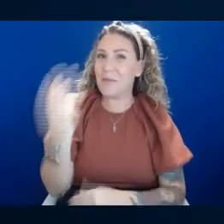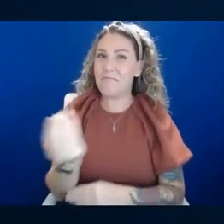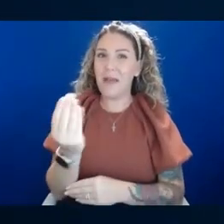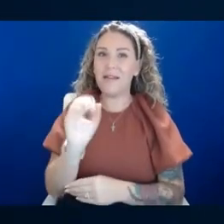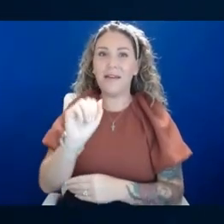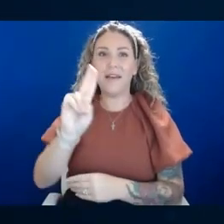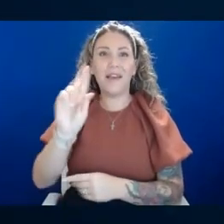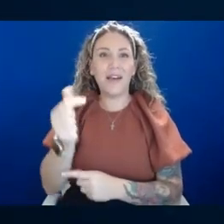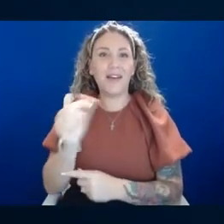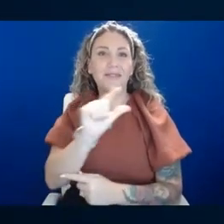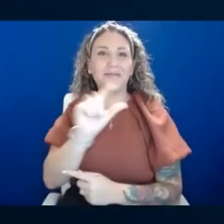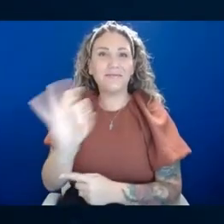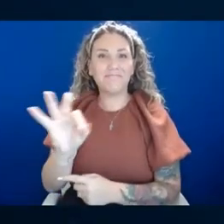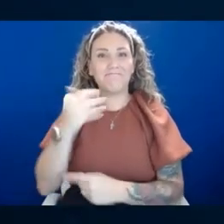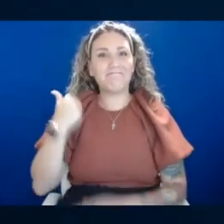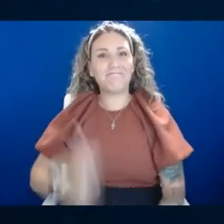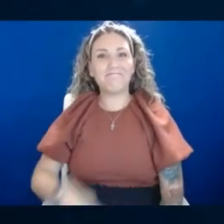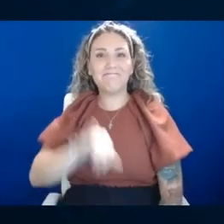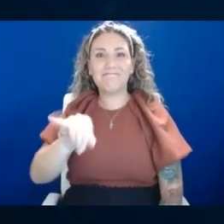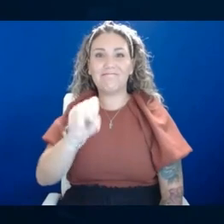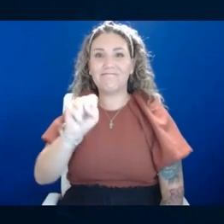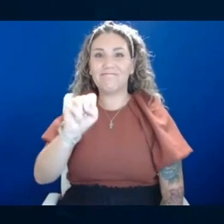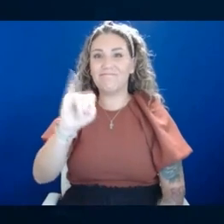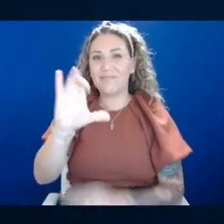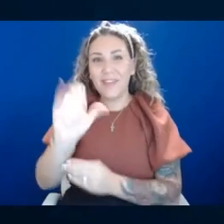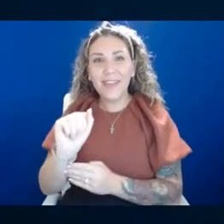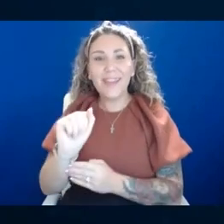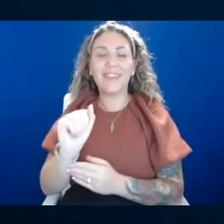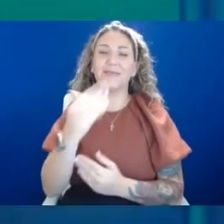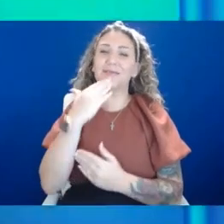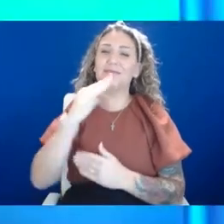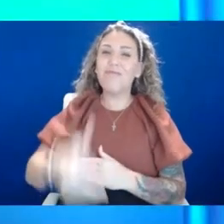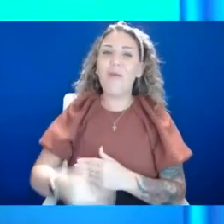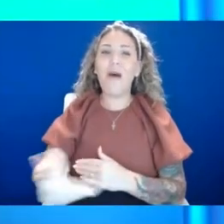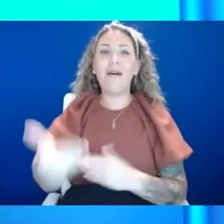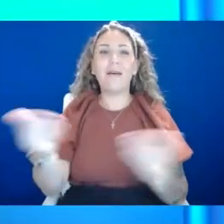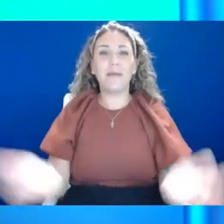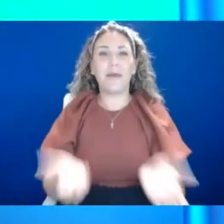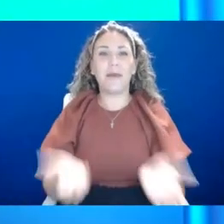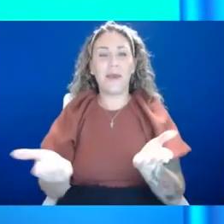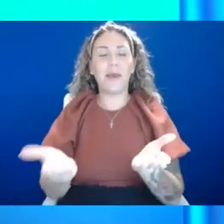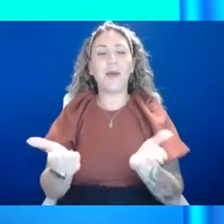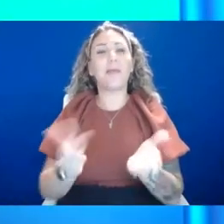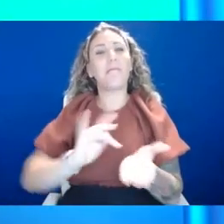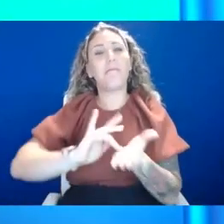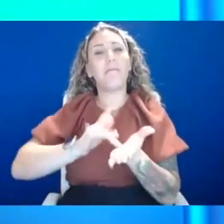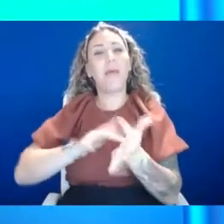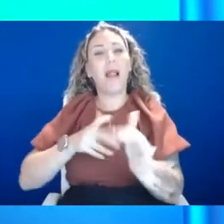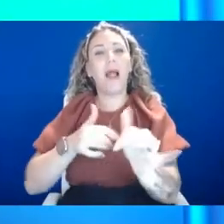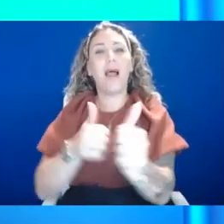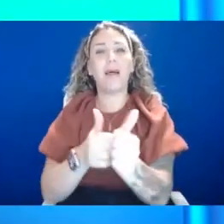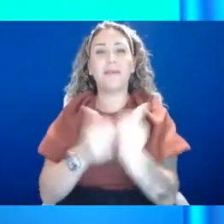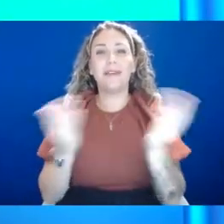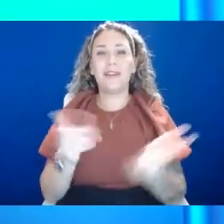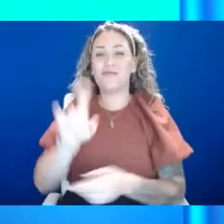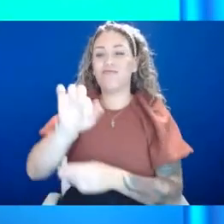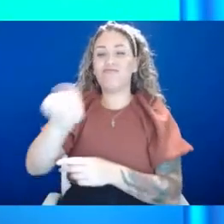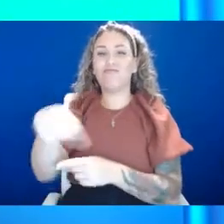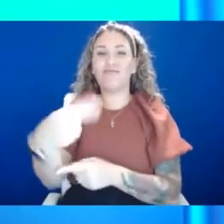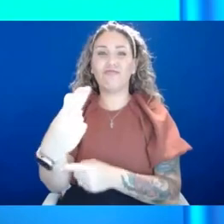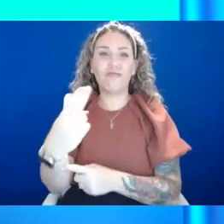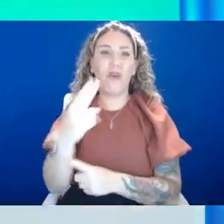I'm Jessica Lovell. Welcome into the morning medical update. We are live here inside the Dolph C. Simons Jr. Family Broadcast Studio.